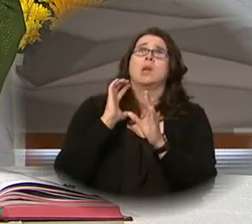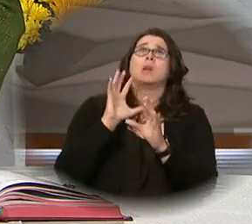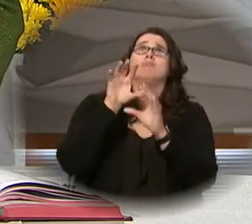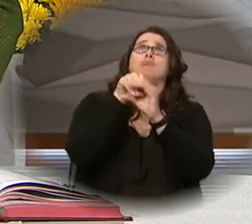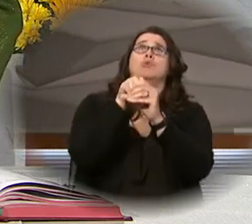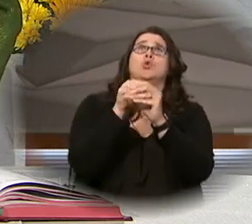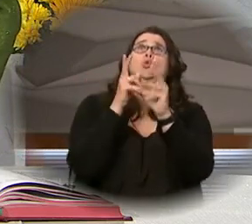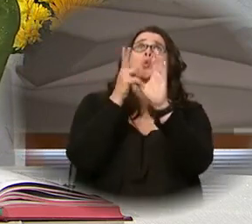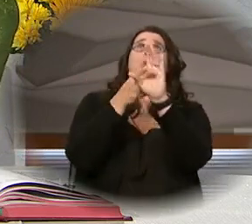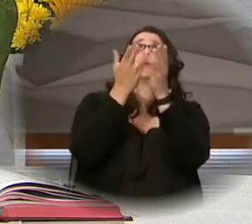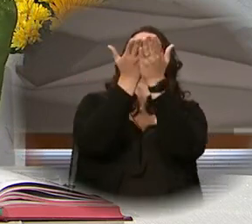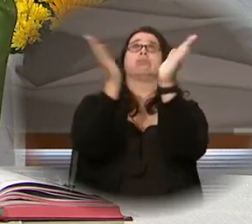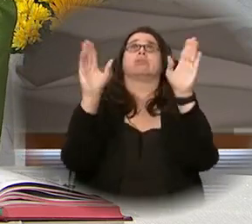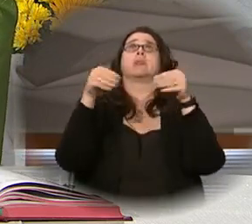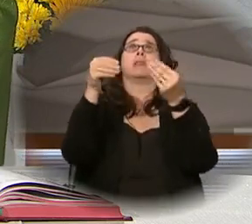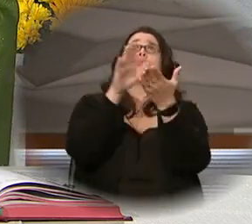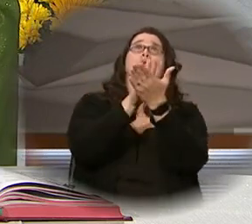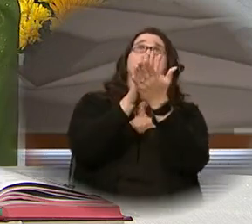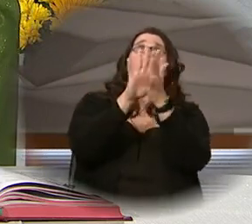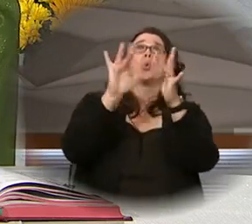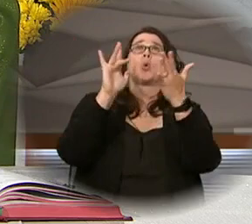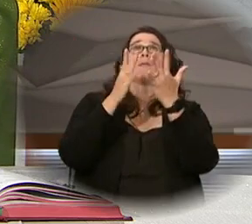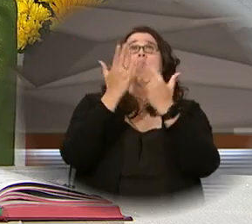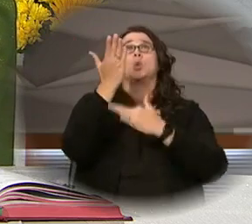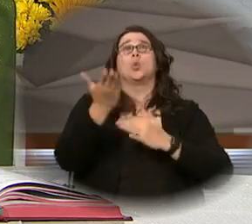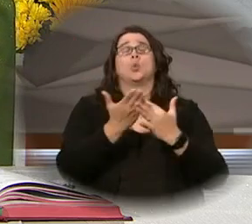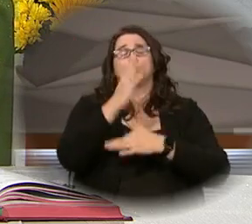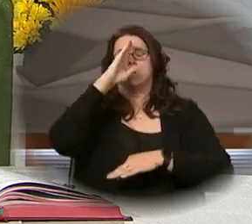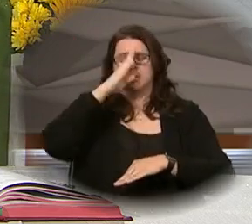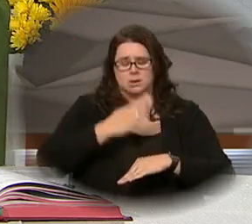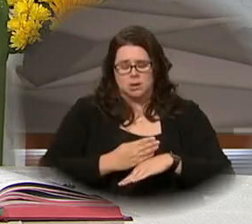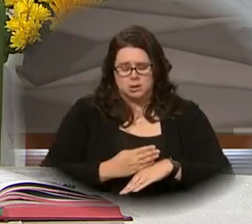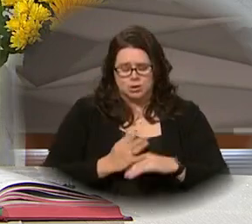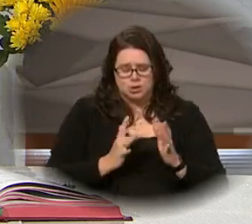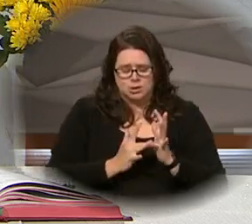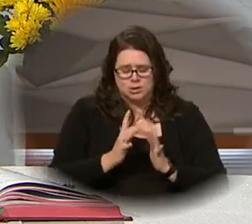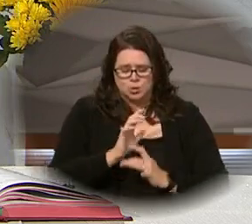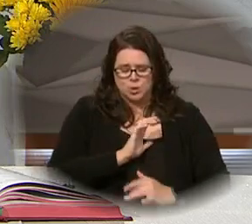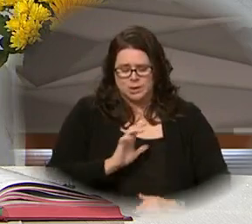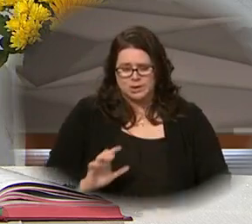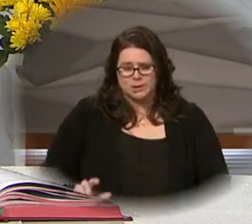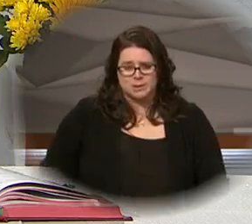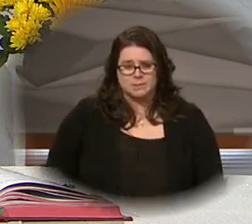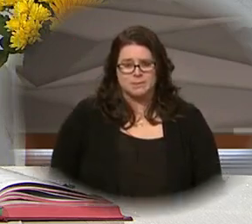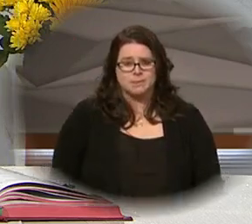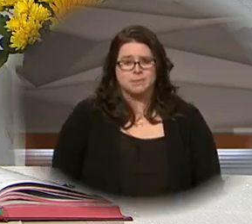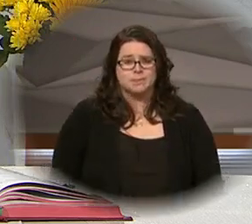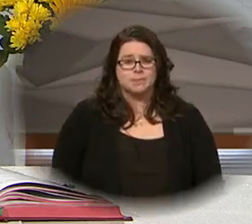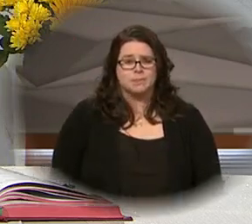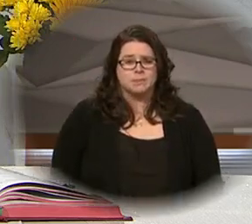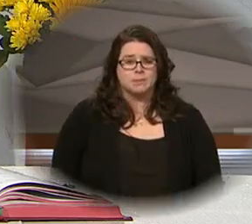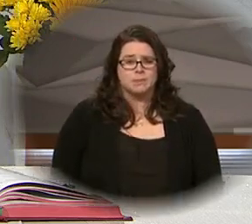to eternal life and may praise and glorify you through your Son, Jesus Christ.